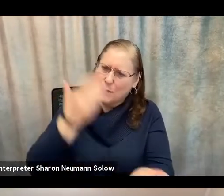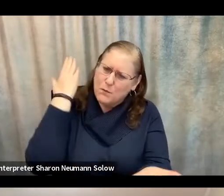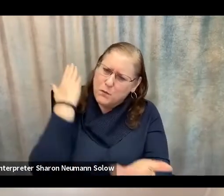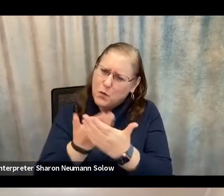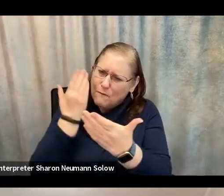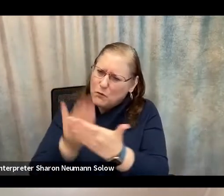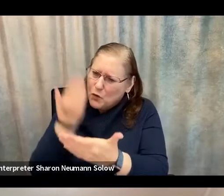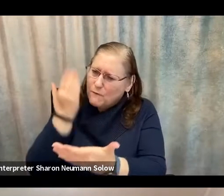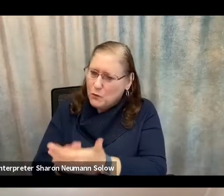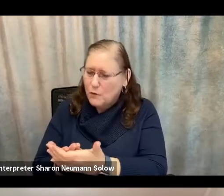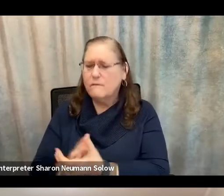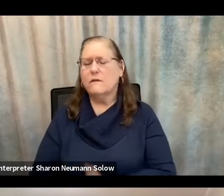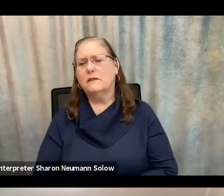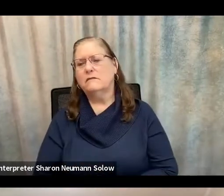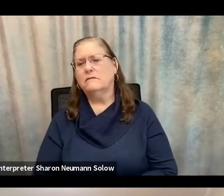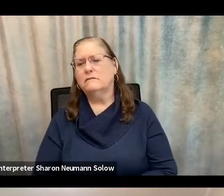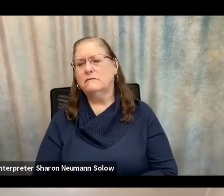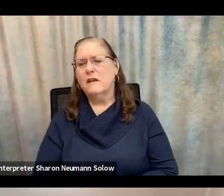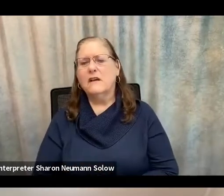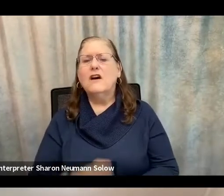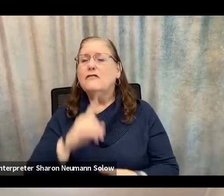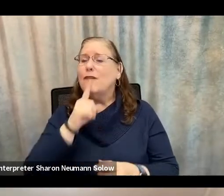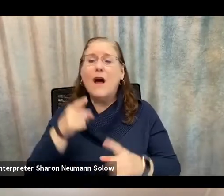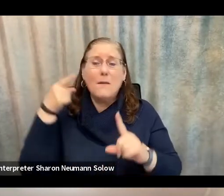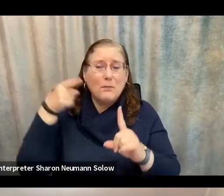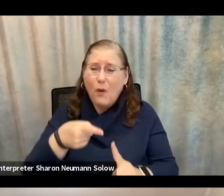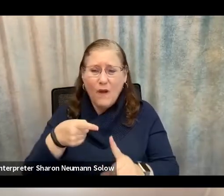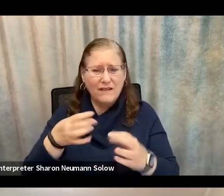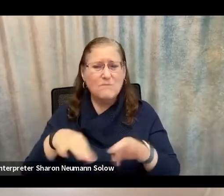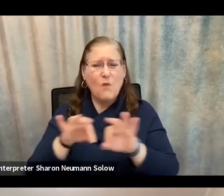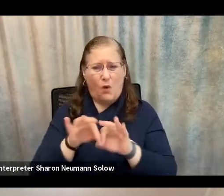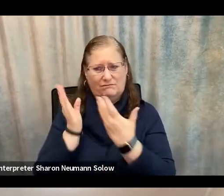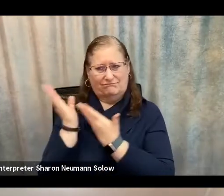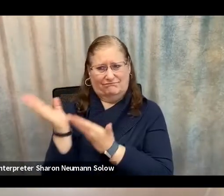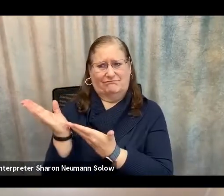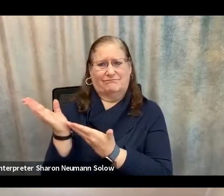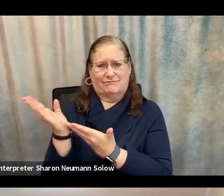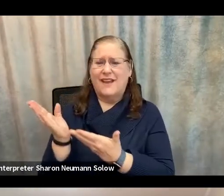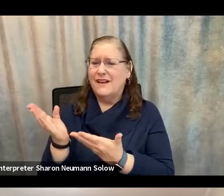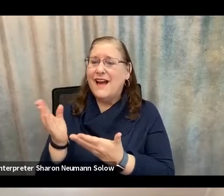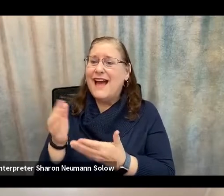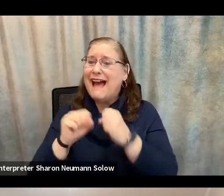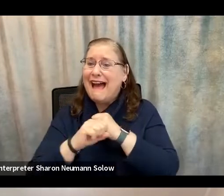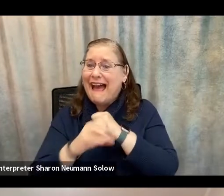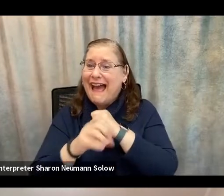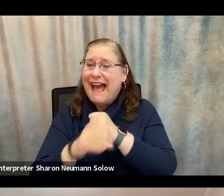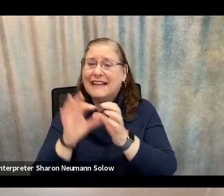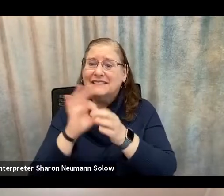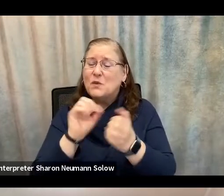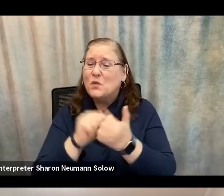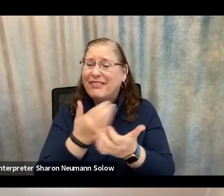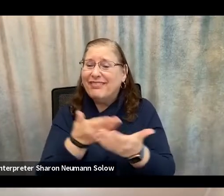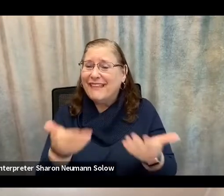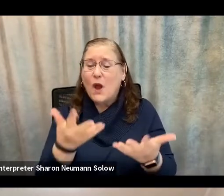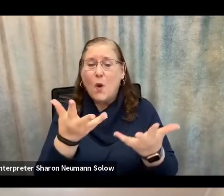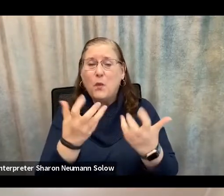So the big takeaway is what's on this slide here. Ignore ads for products that claim to treat, prevent,